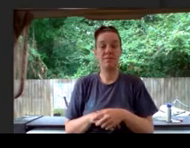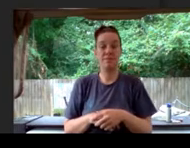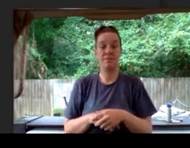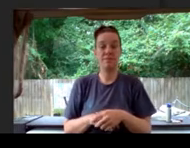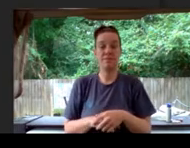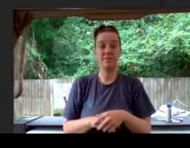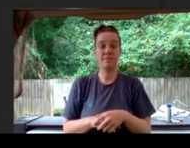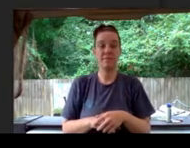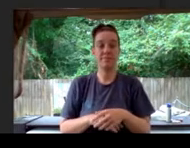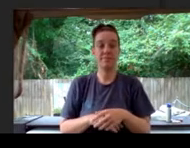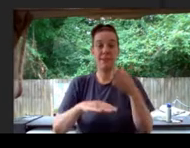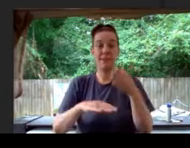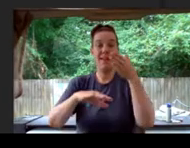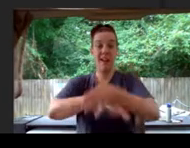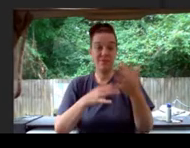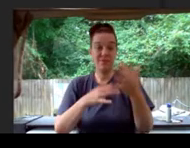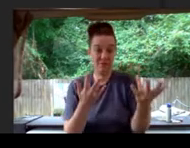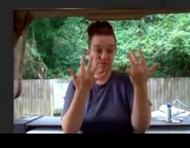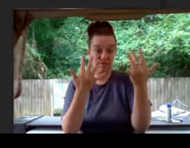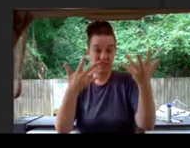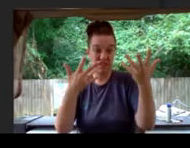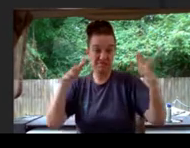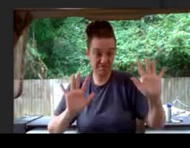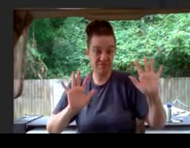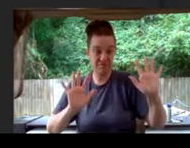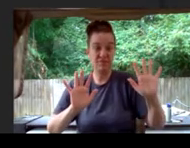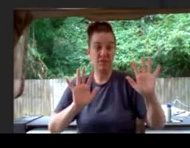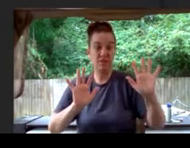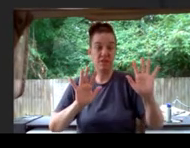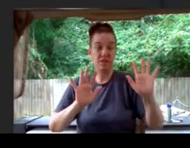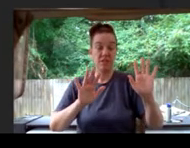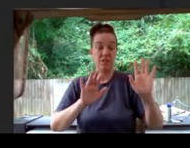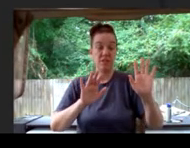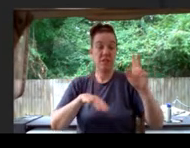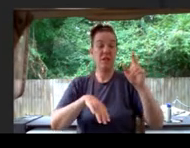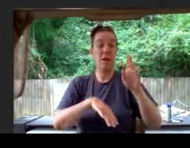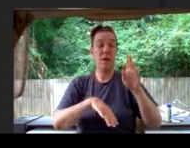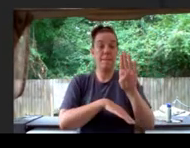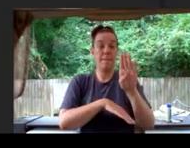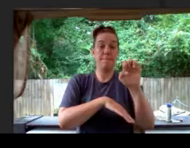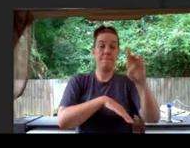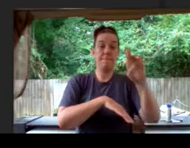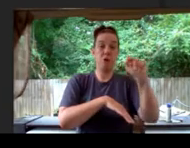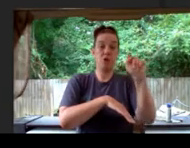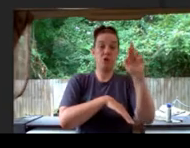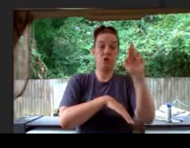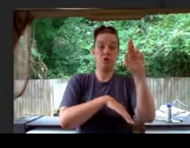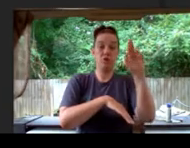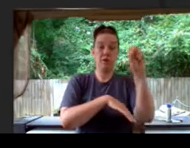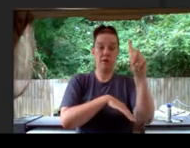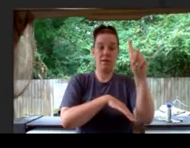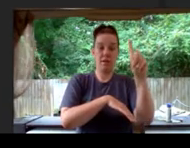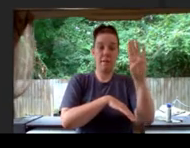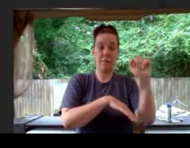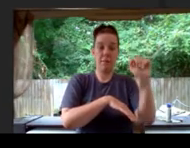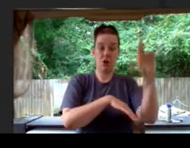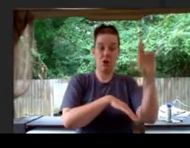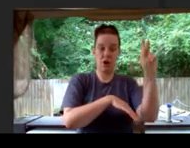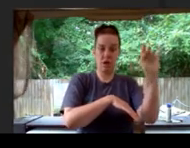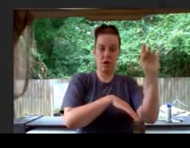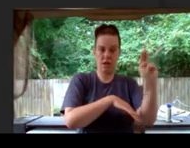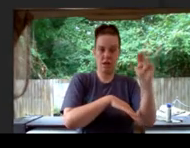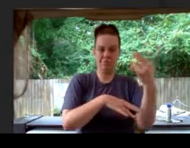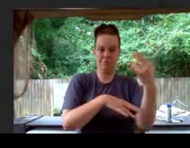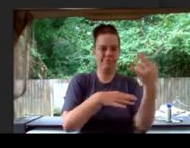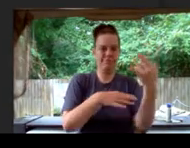After the fire, Bertrand Barkin got a new nickname. The